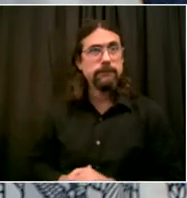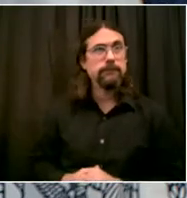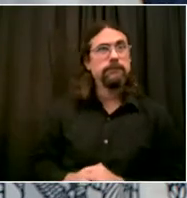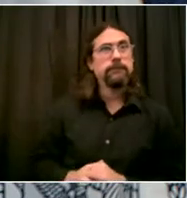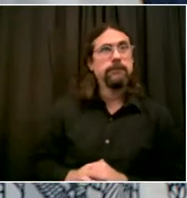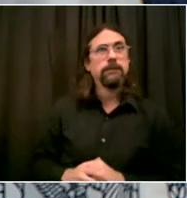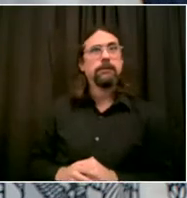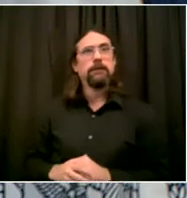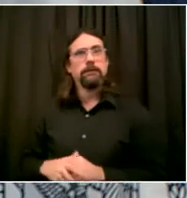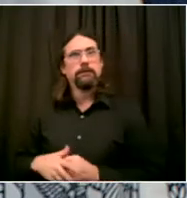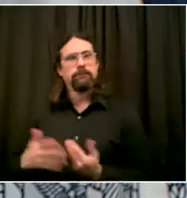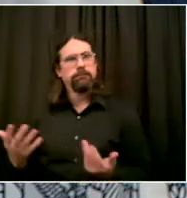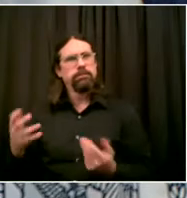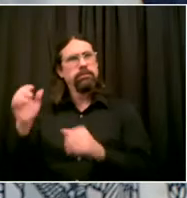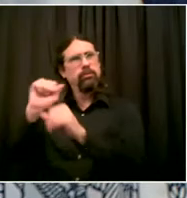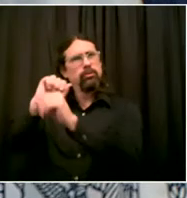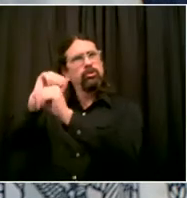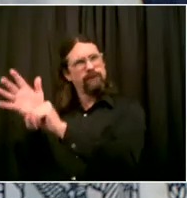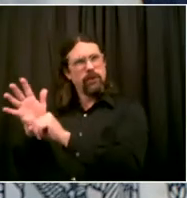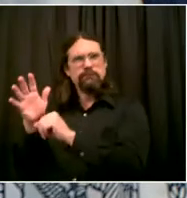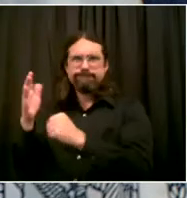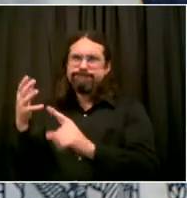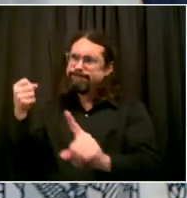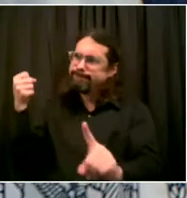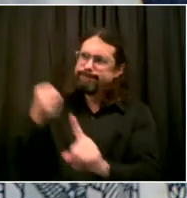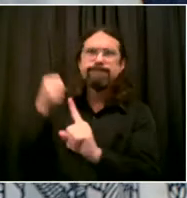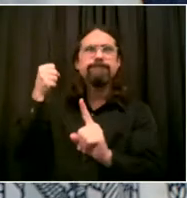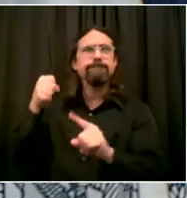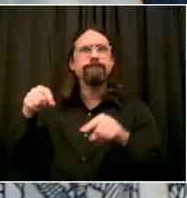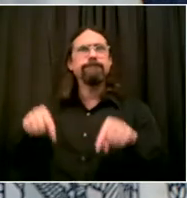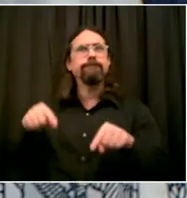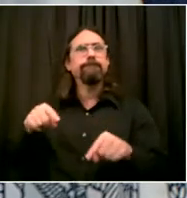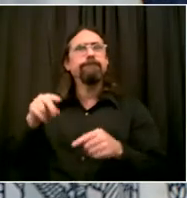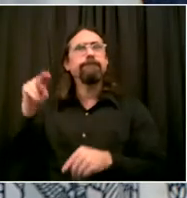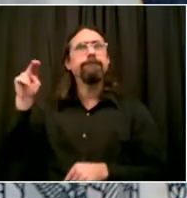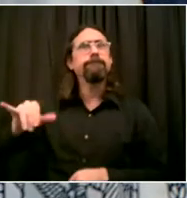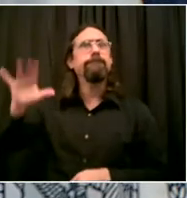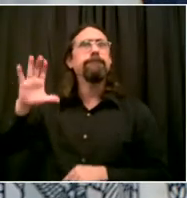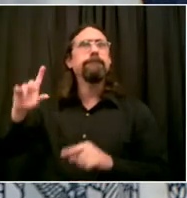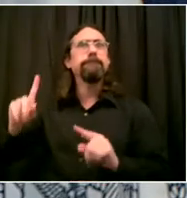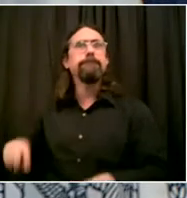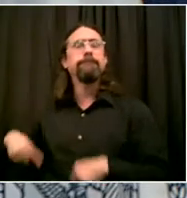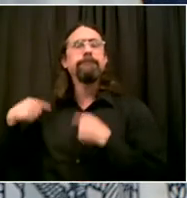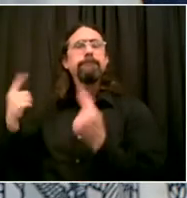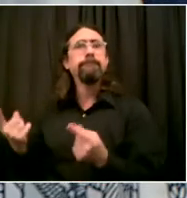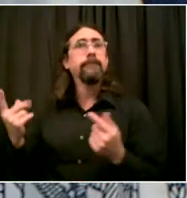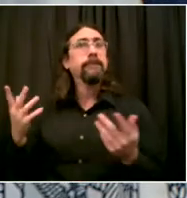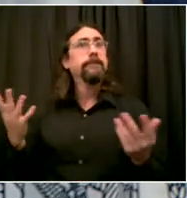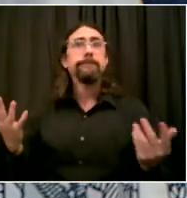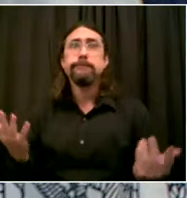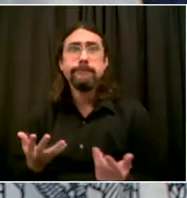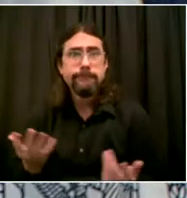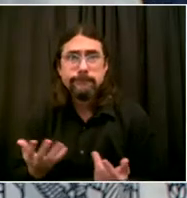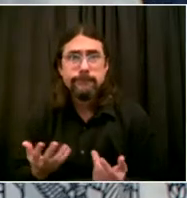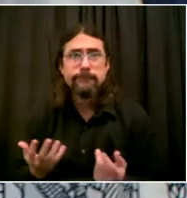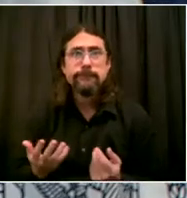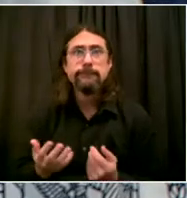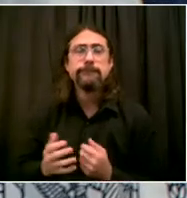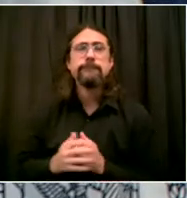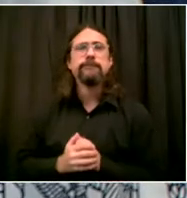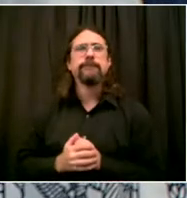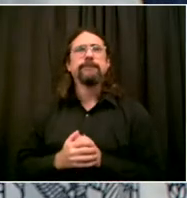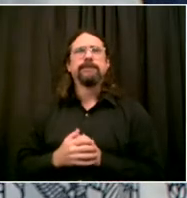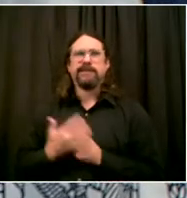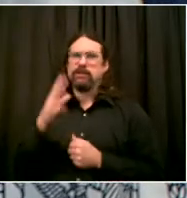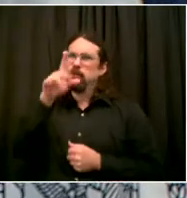all know we're in the middle of a healthcare crisis and we all know all of you have played a heroic role in fighting it back. But we also know that this crisis has had a